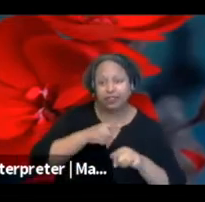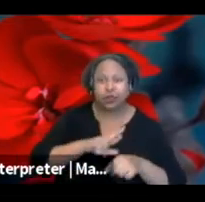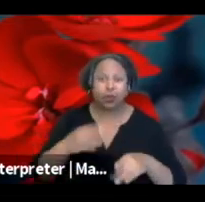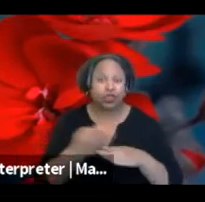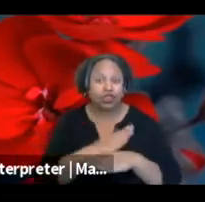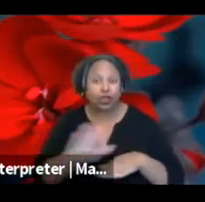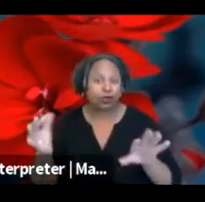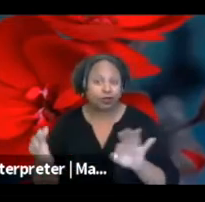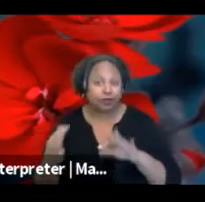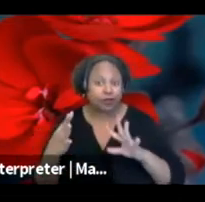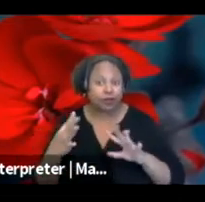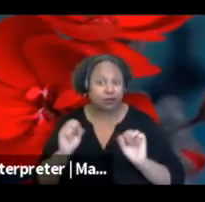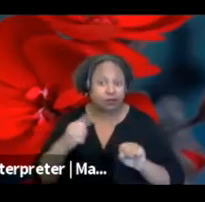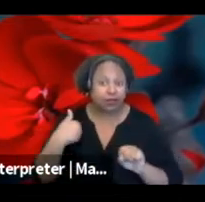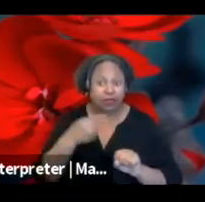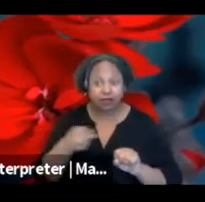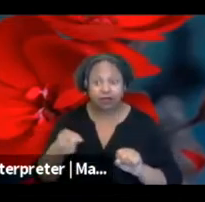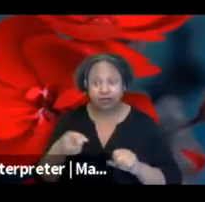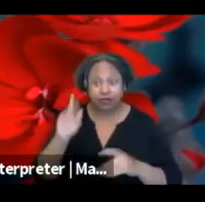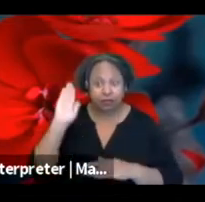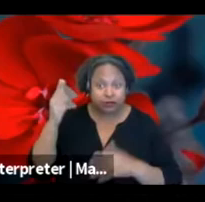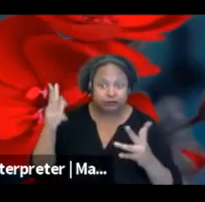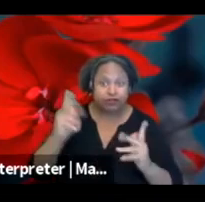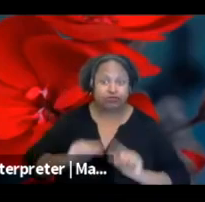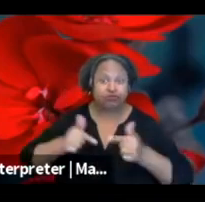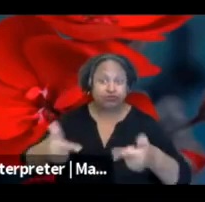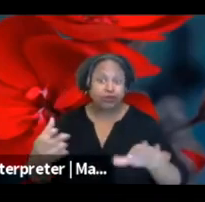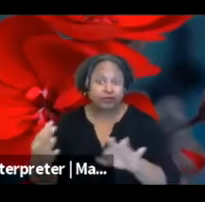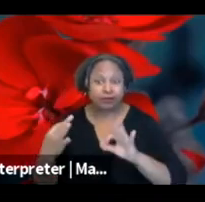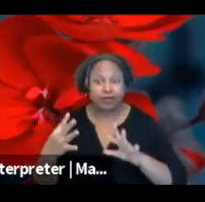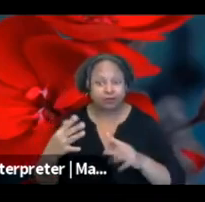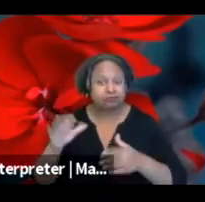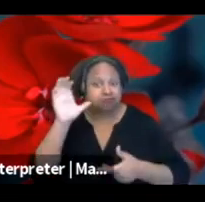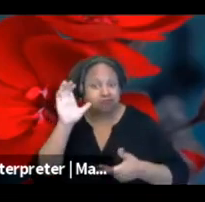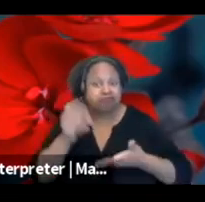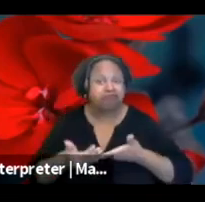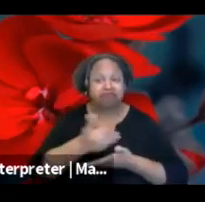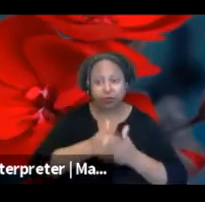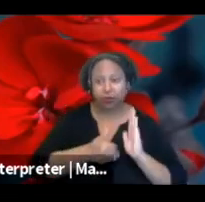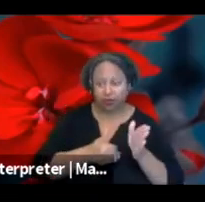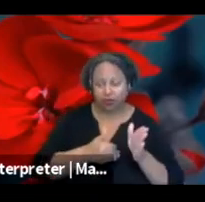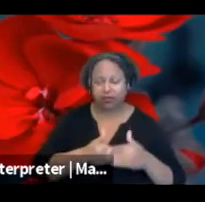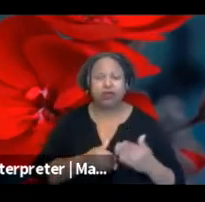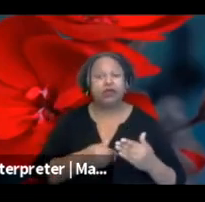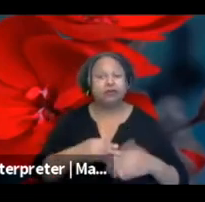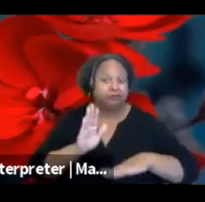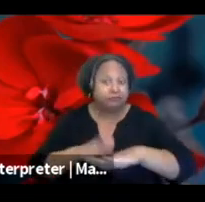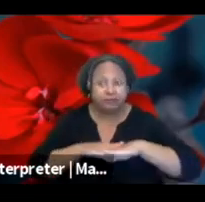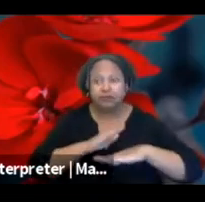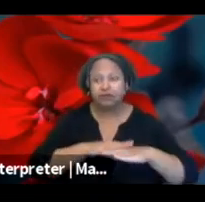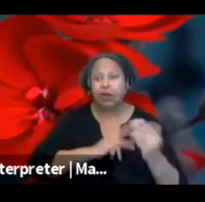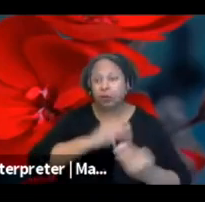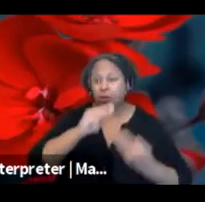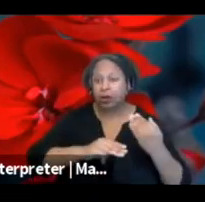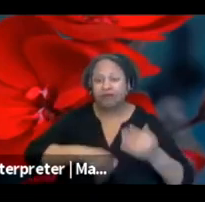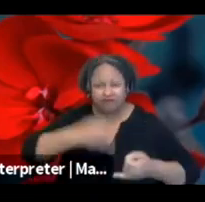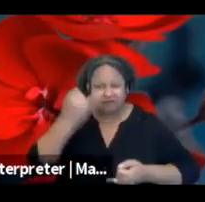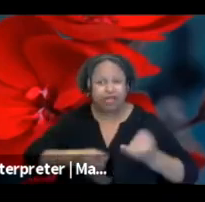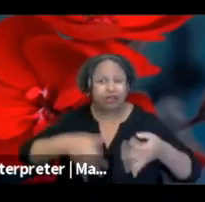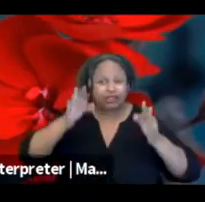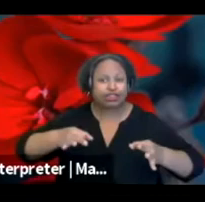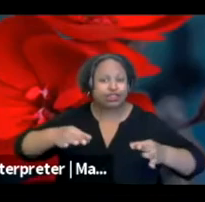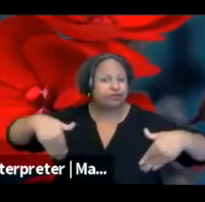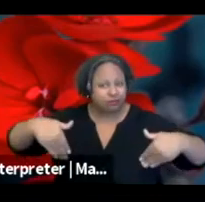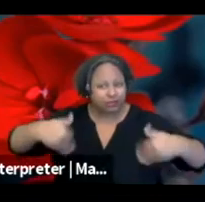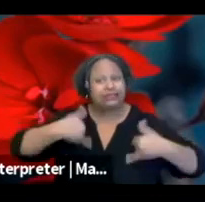that you might have after this presentation. So keep in mind that the program is still being finalized, so there is an